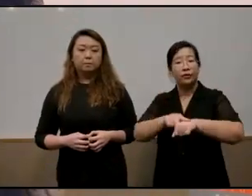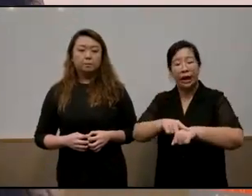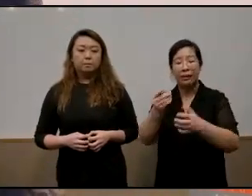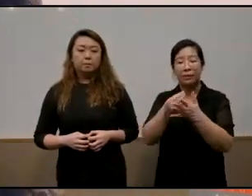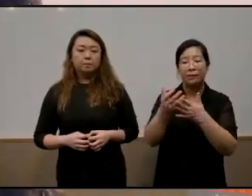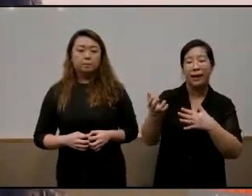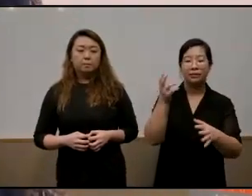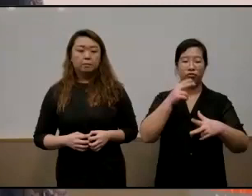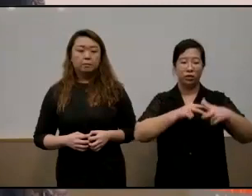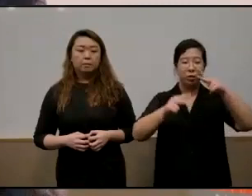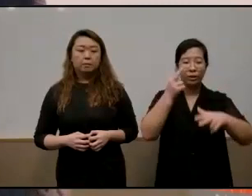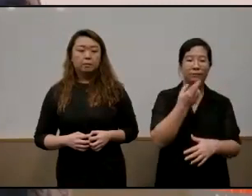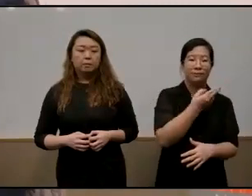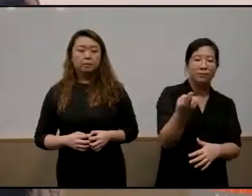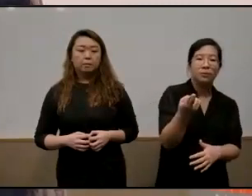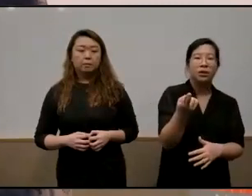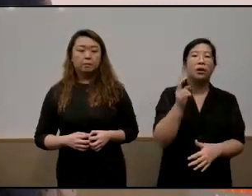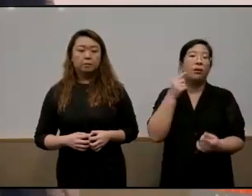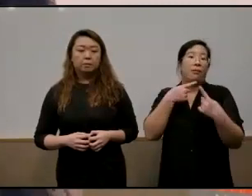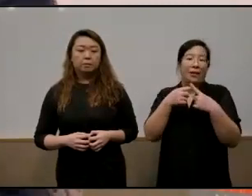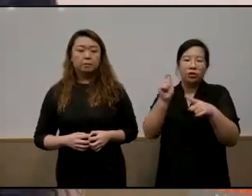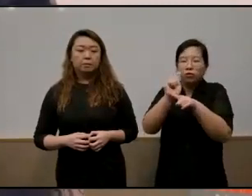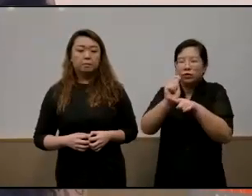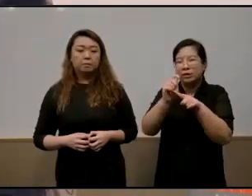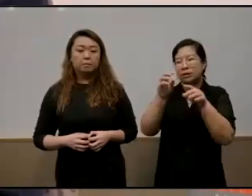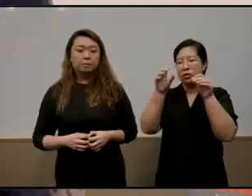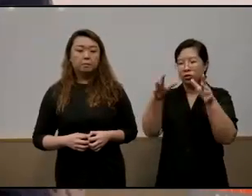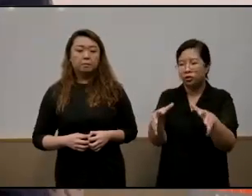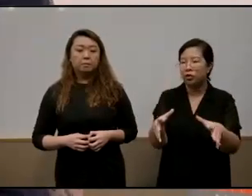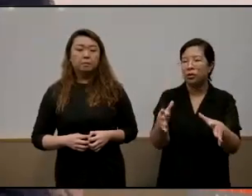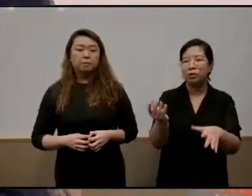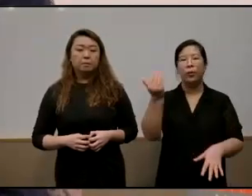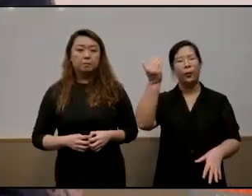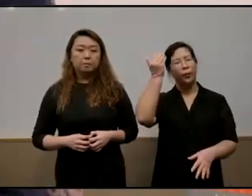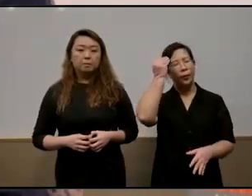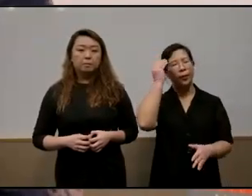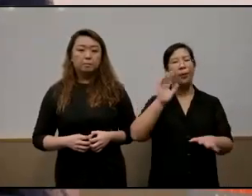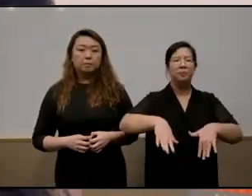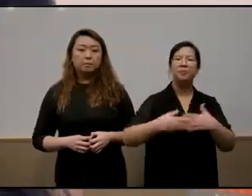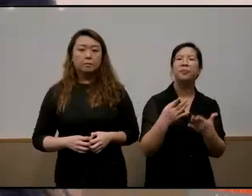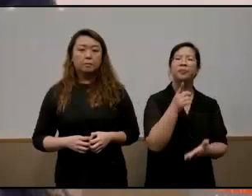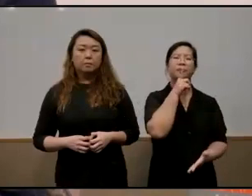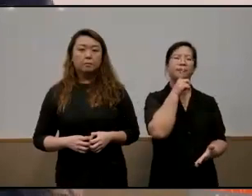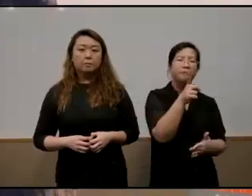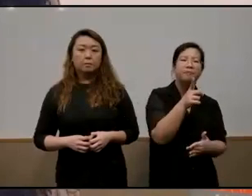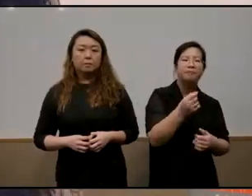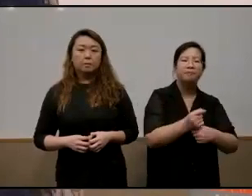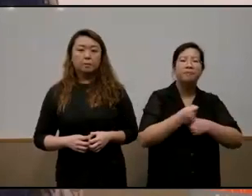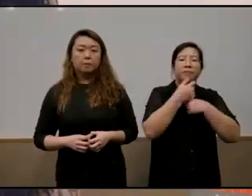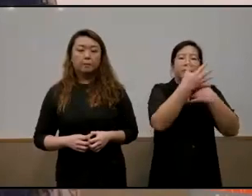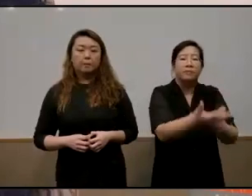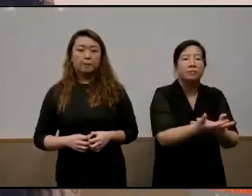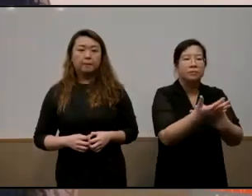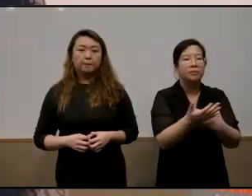resources but in in training teachers in order to be authentic in the way um they see uh the rollout of